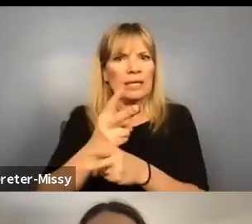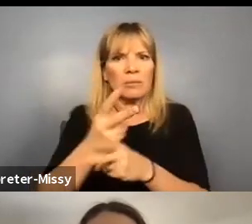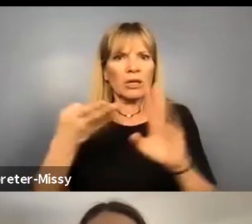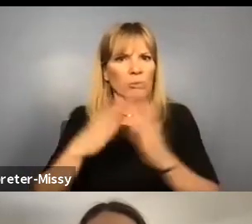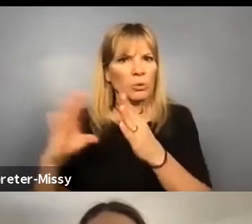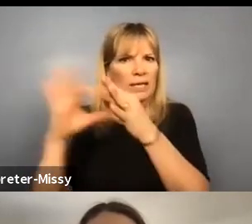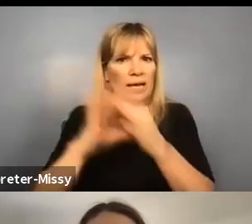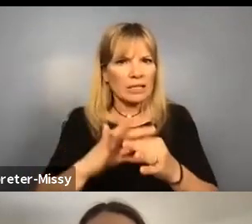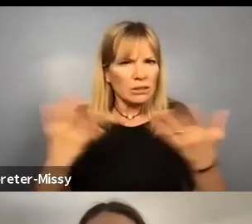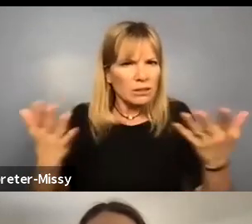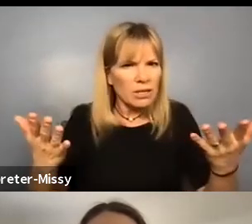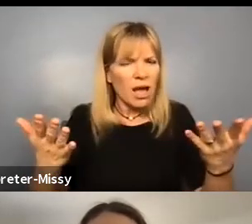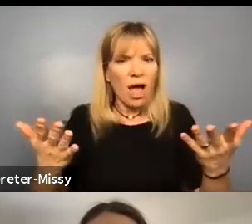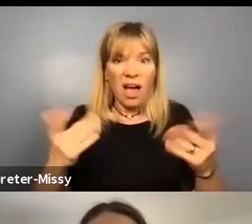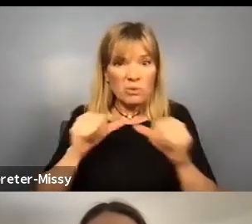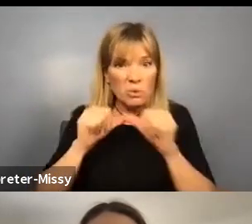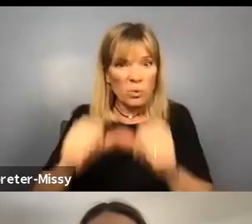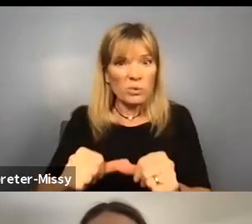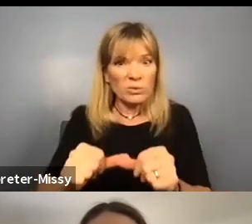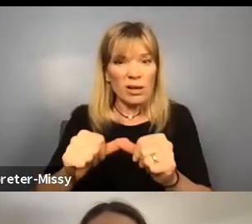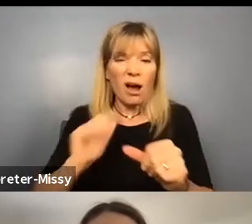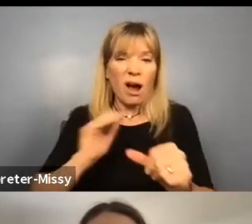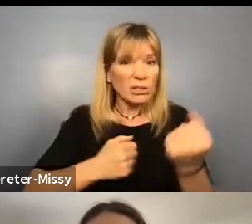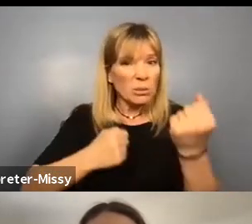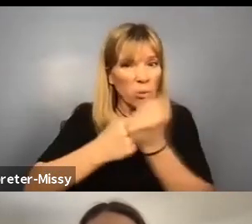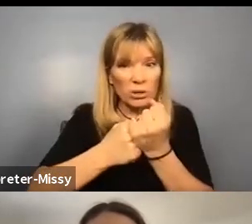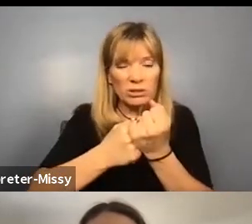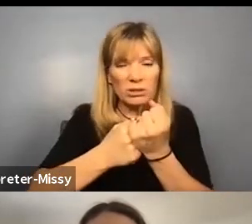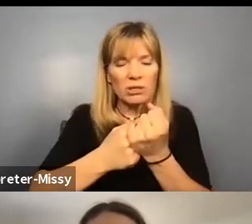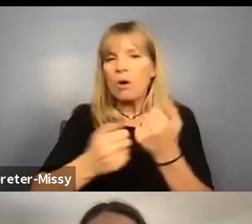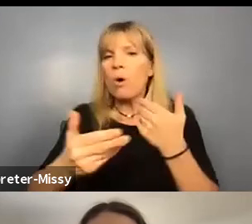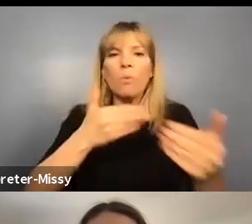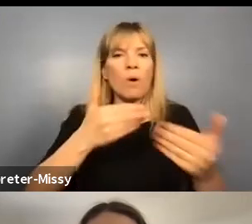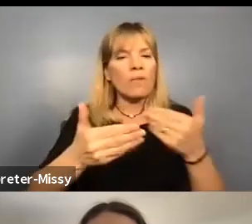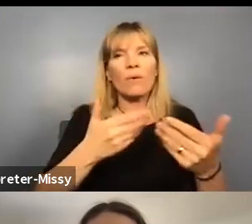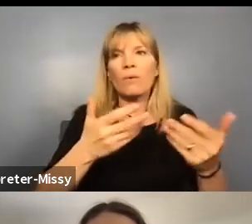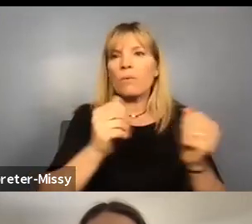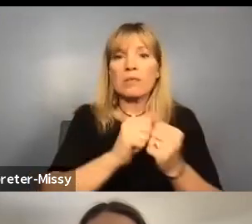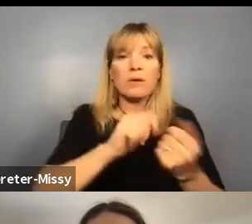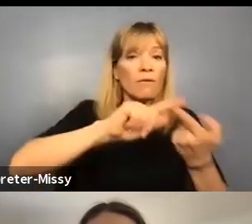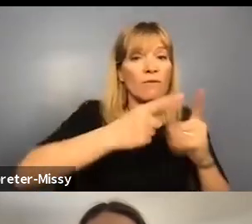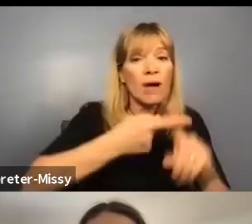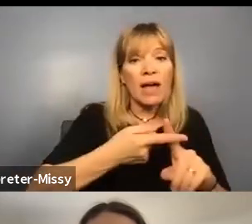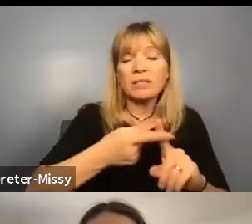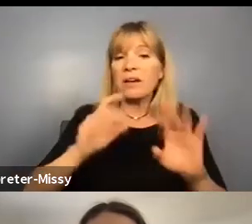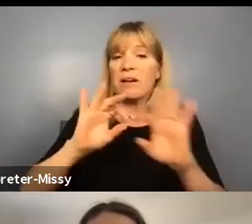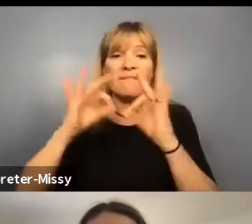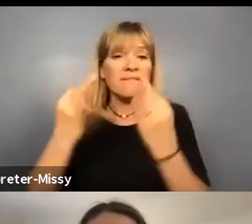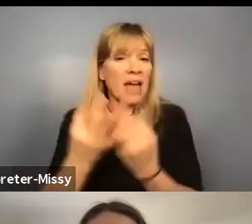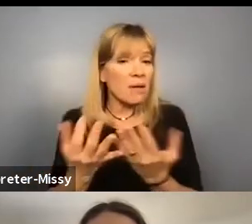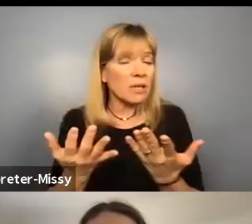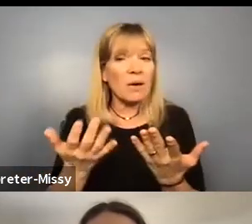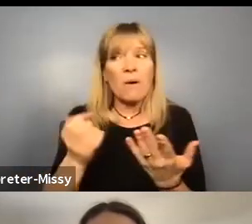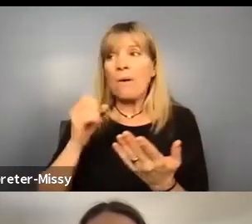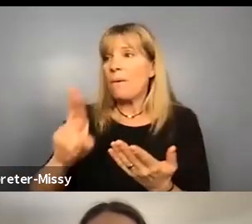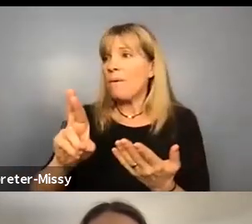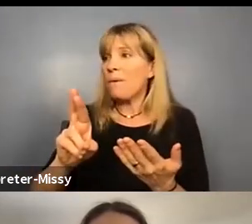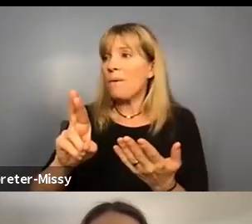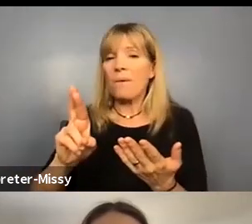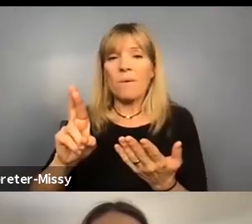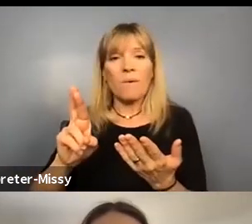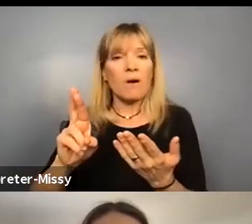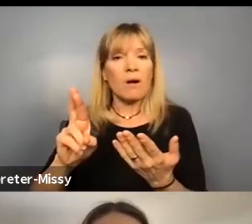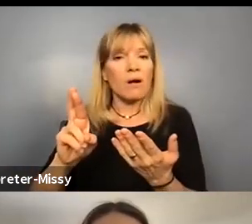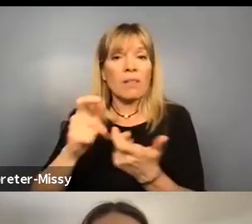connection and to sustain our supports, whether that's with friends or family members or a